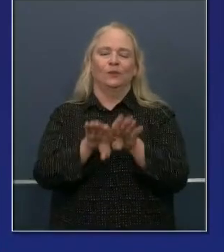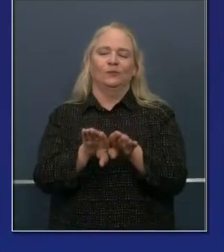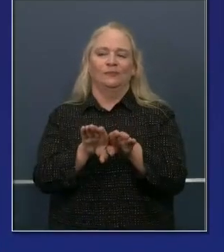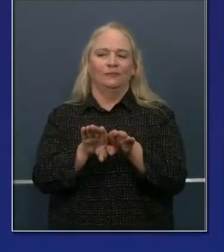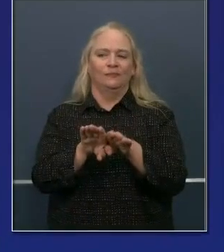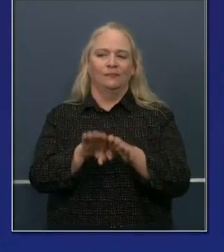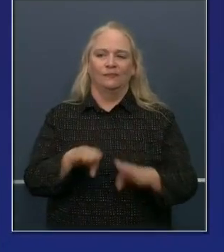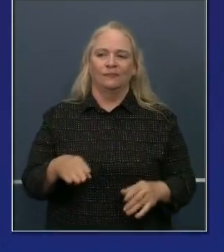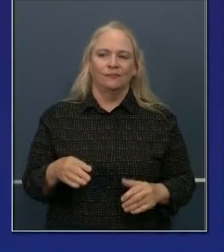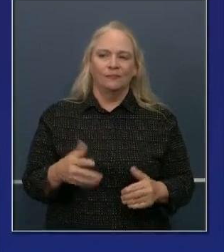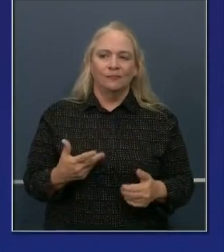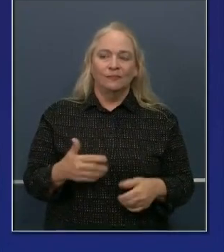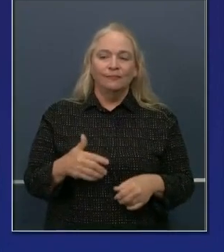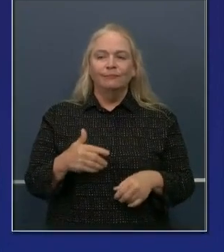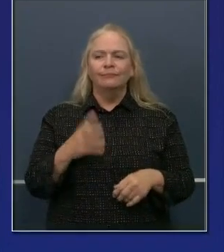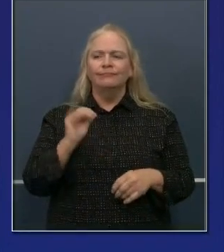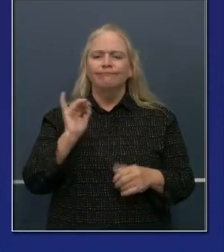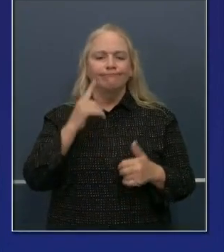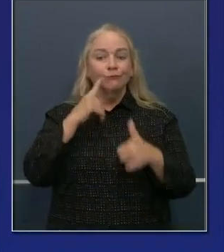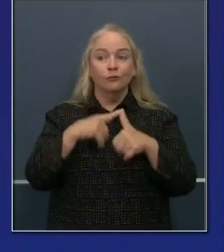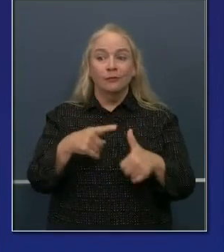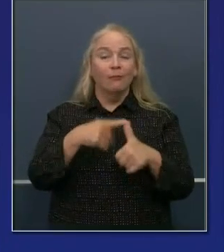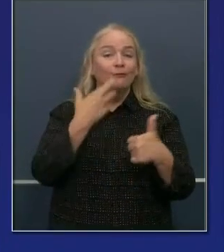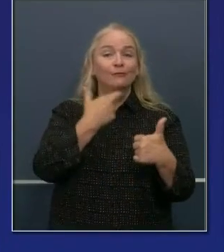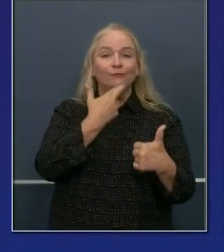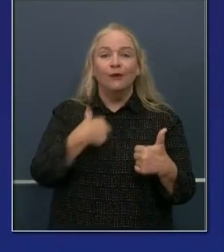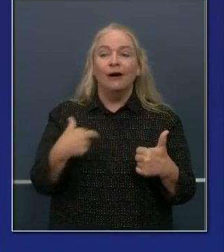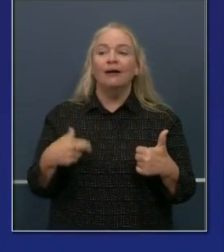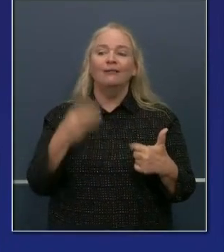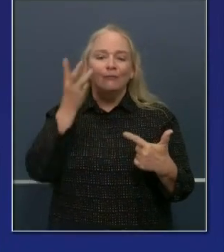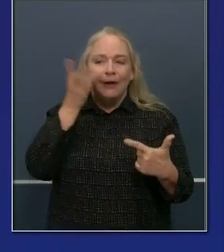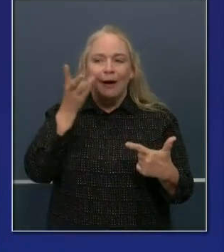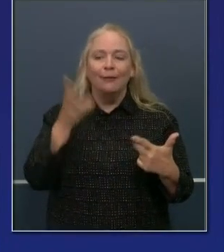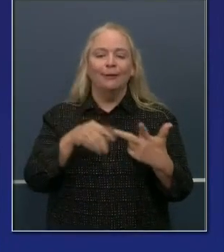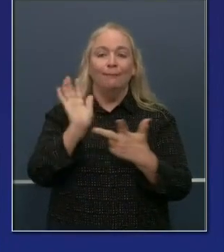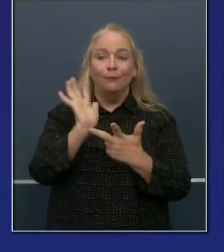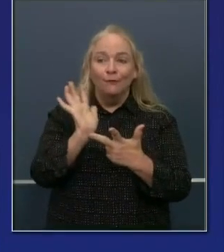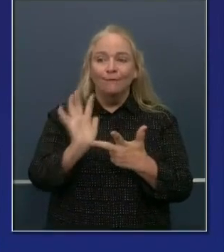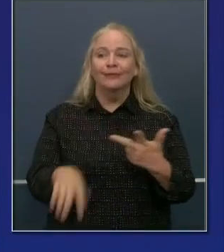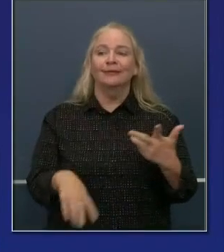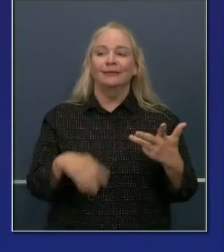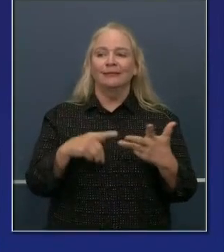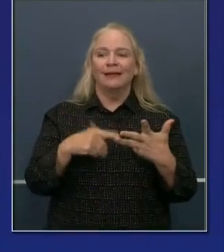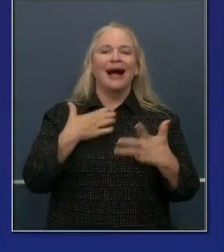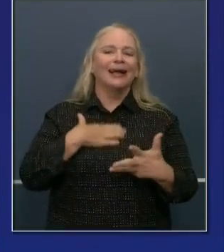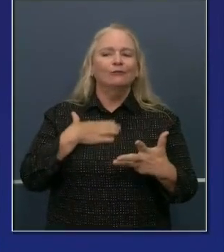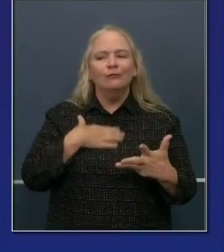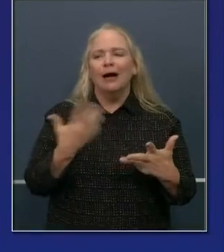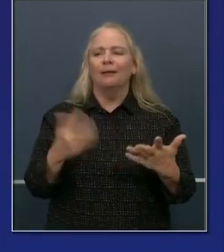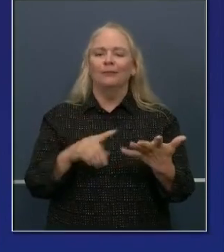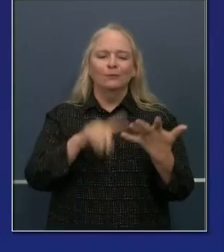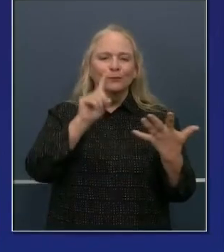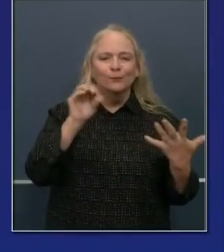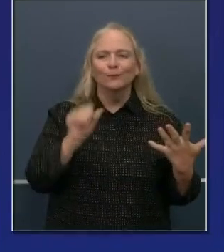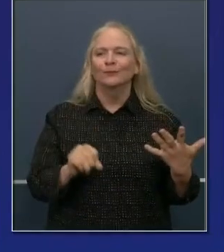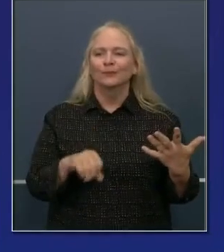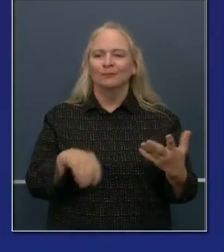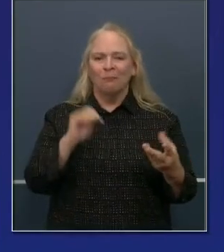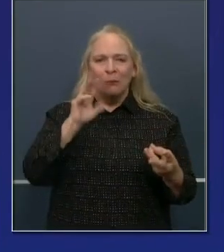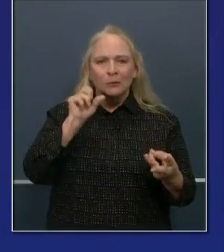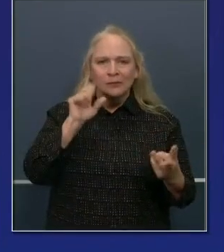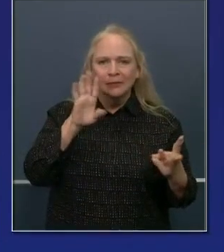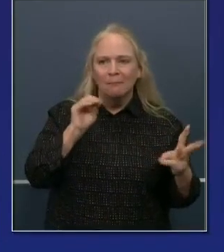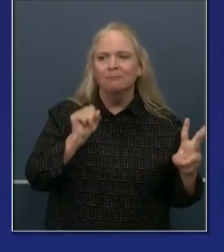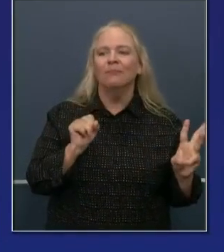statewide, again, restaurants, wineries, movie theaters, family entertainment, zoos, museums, card rooms, and bars to